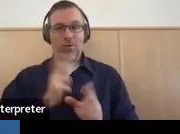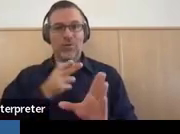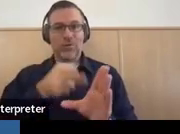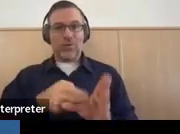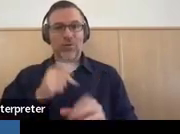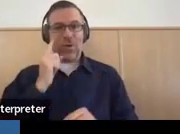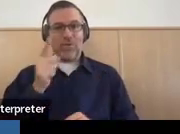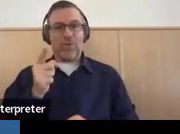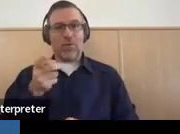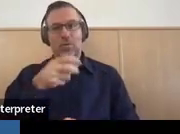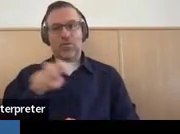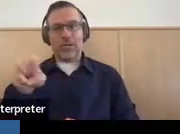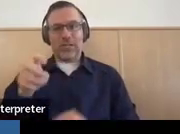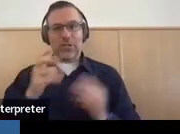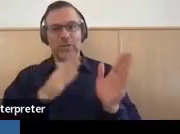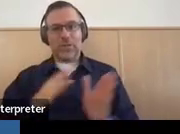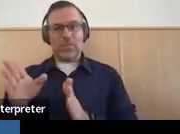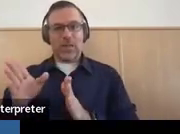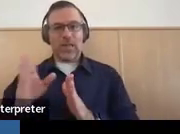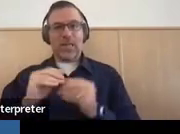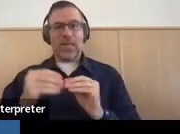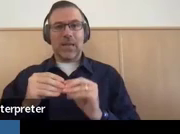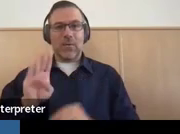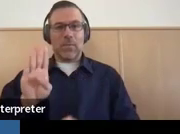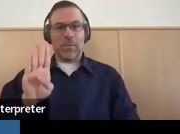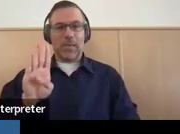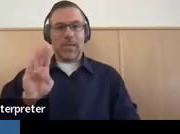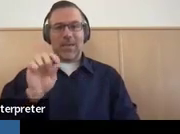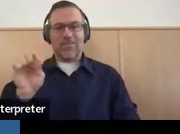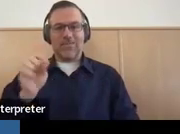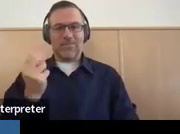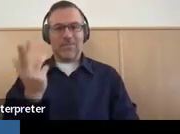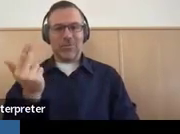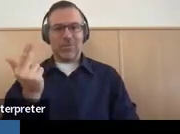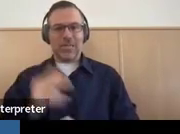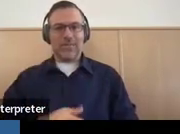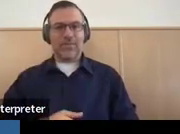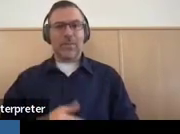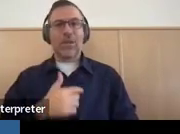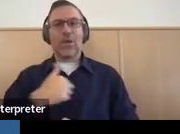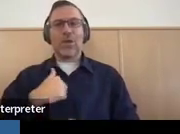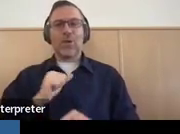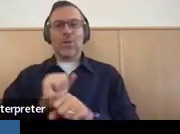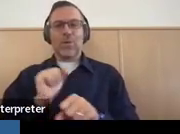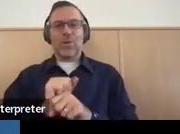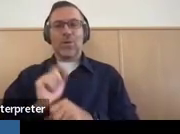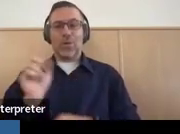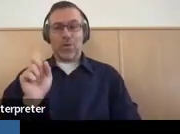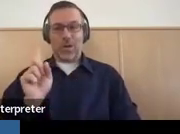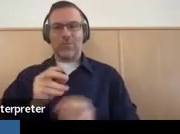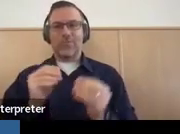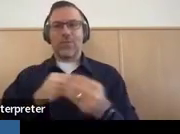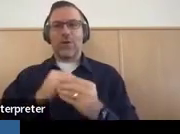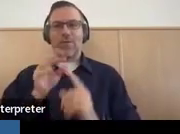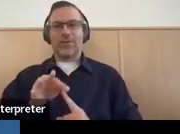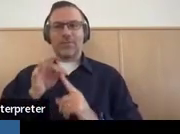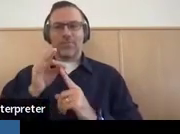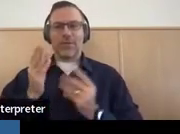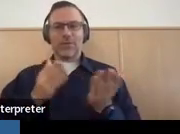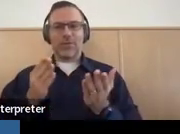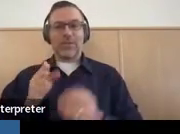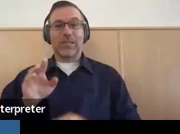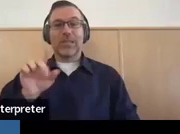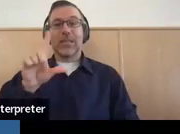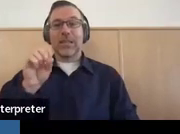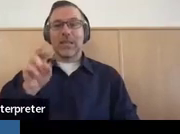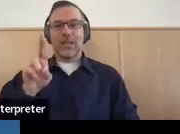B13 transition planning. And we are the Office of Special Services. And Leora is actually going to walk us through this